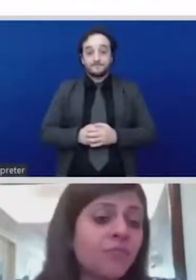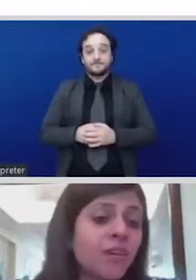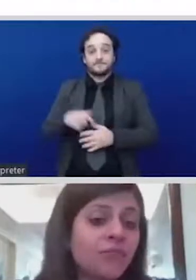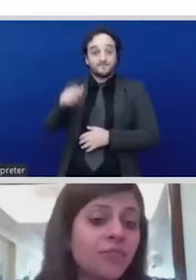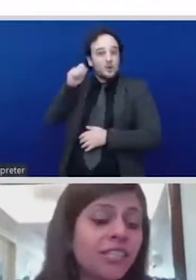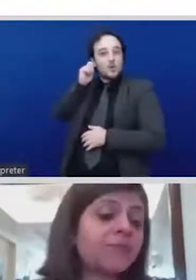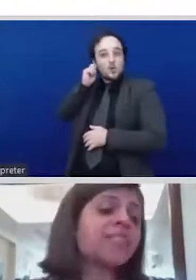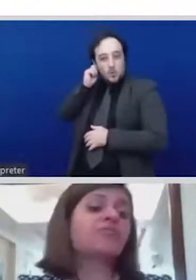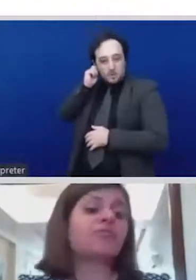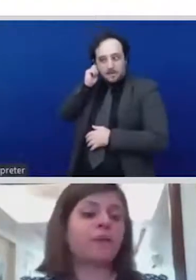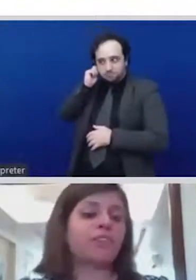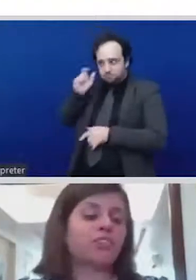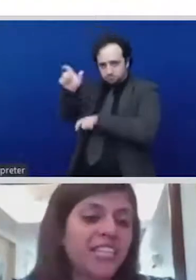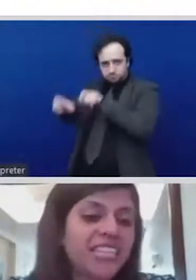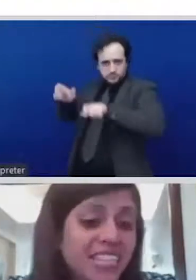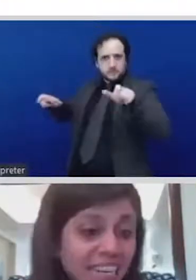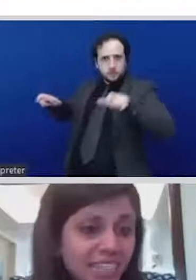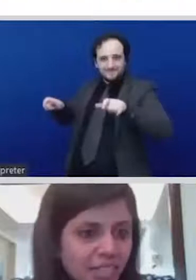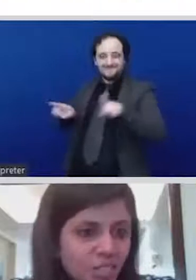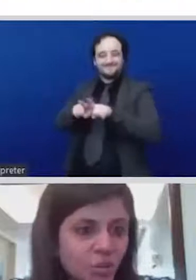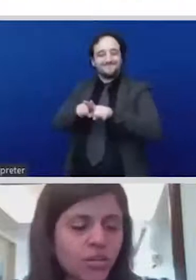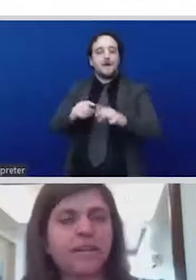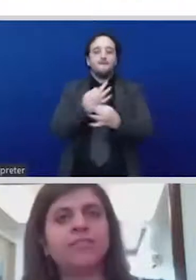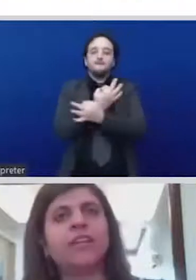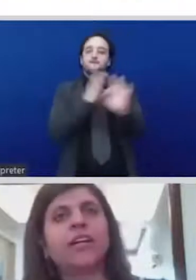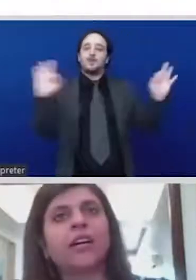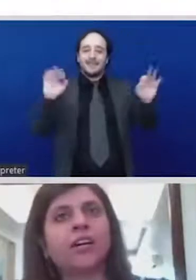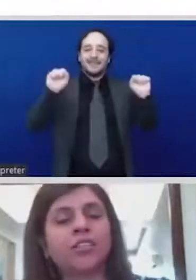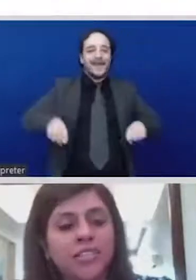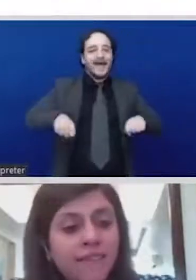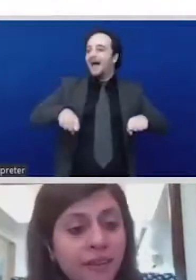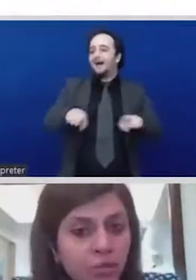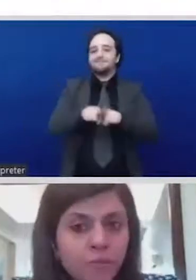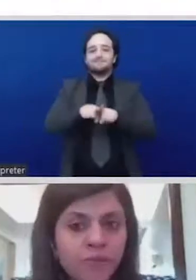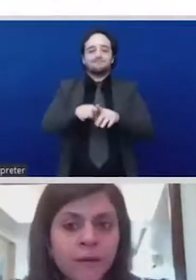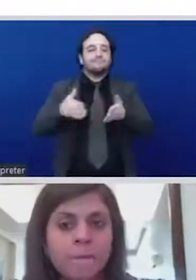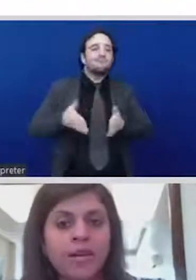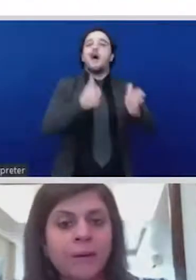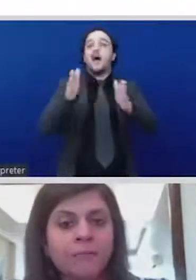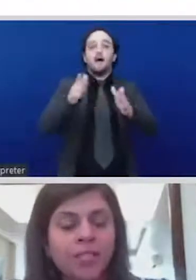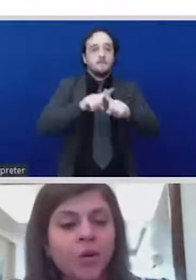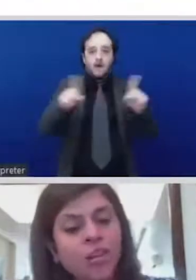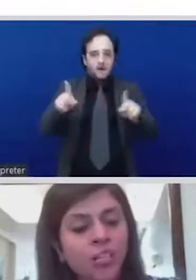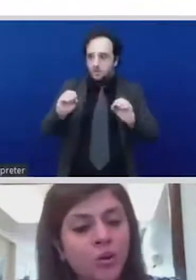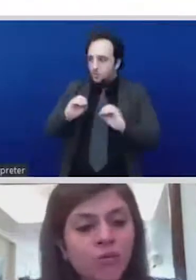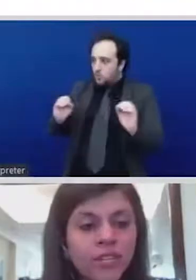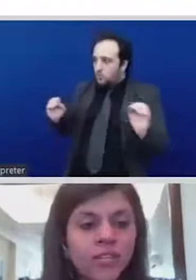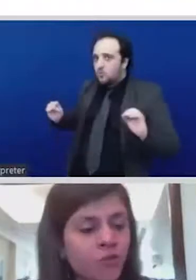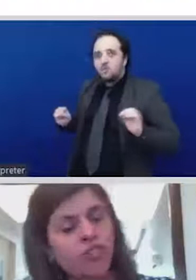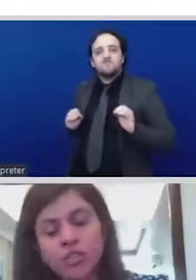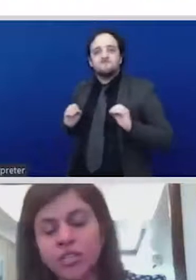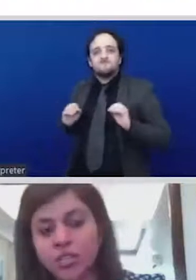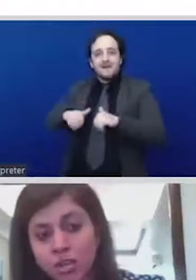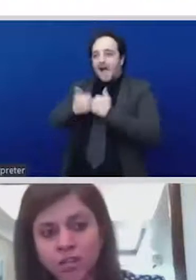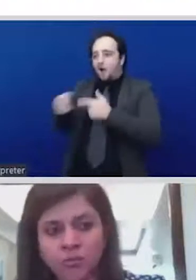women themselves were members of these collectives at the local level or the self-help groups now what the COVID did of course